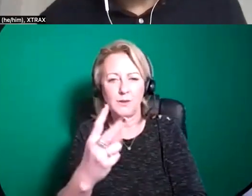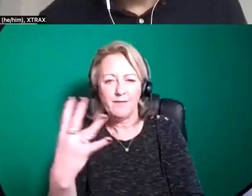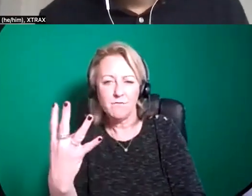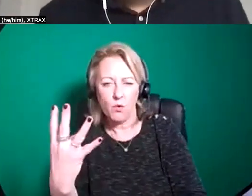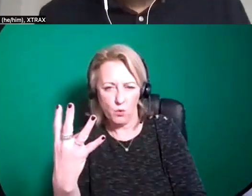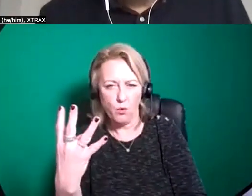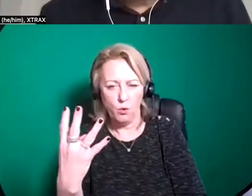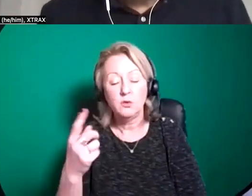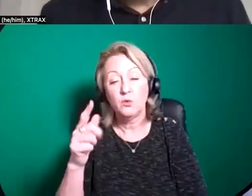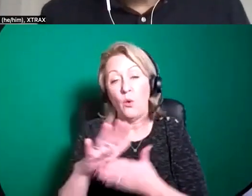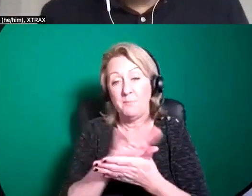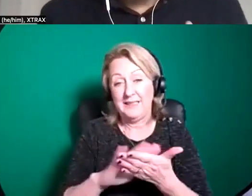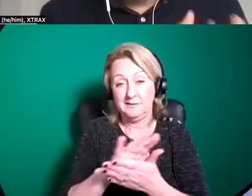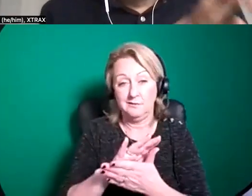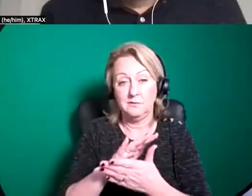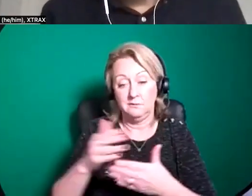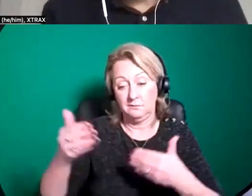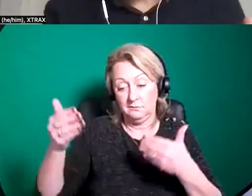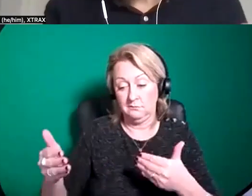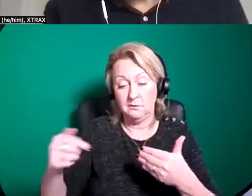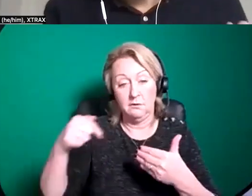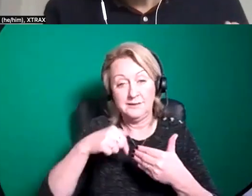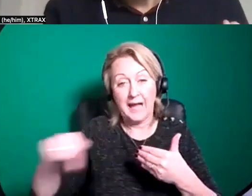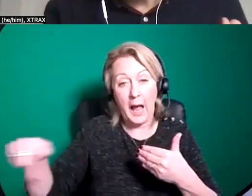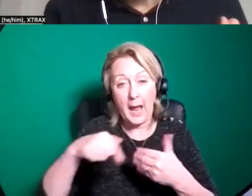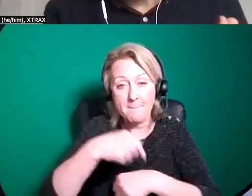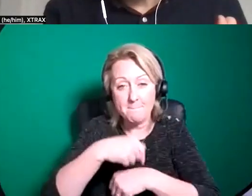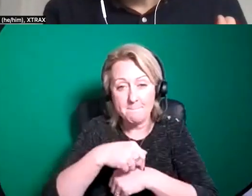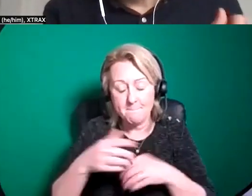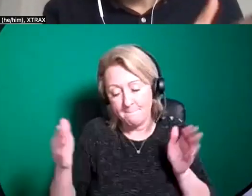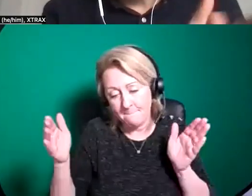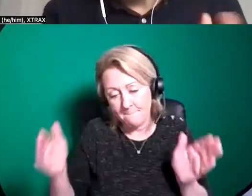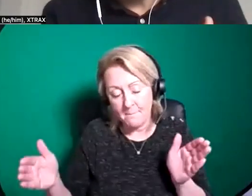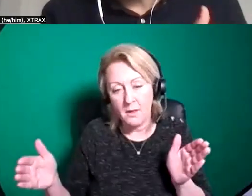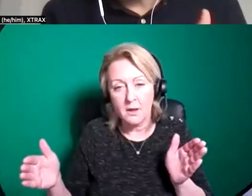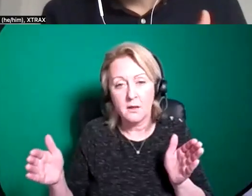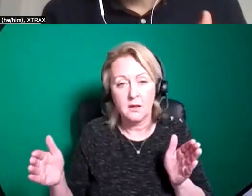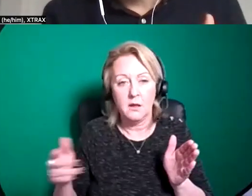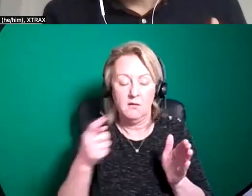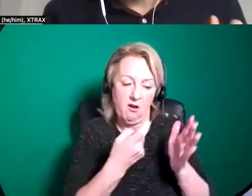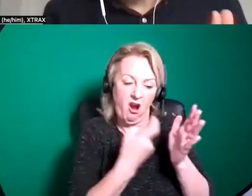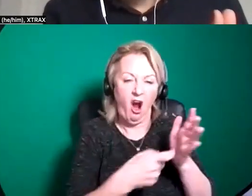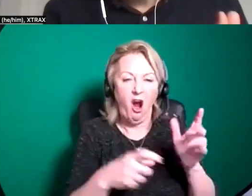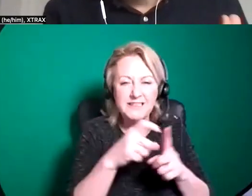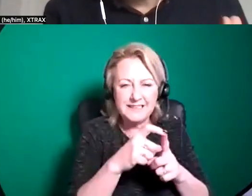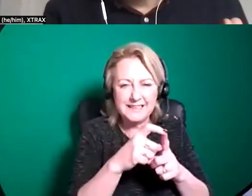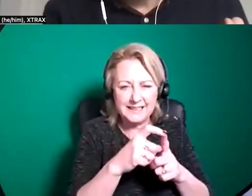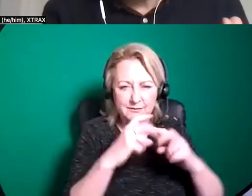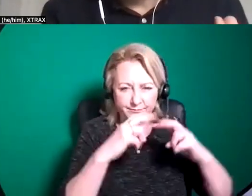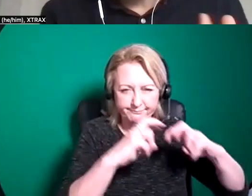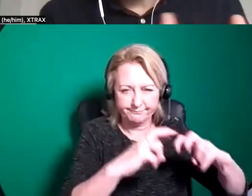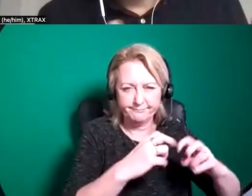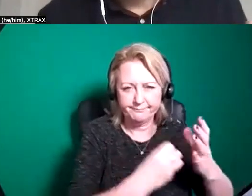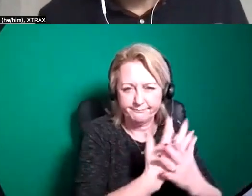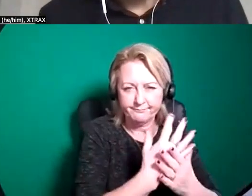time scale um is that at the moment we would be giving kind of r d kind of awards and people